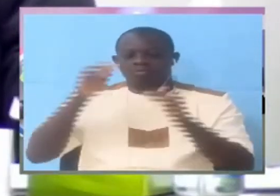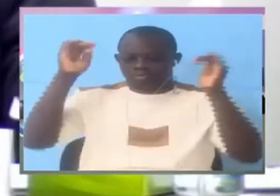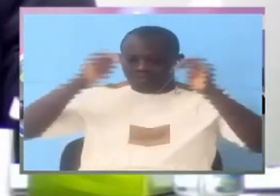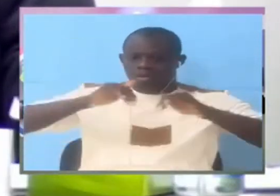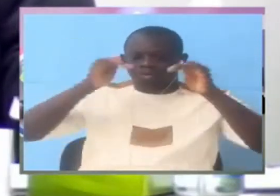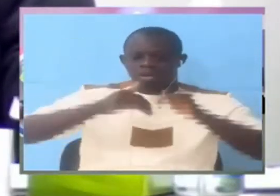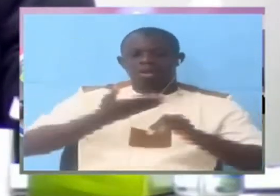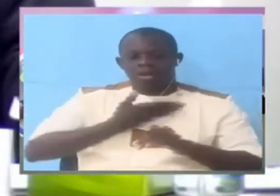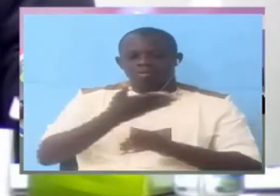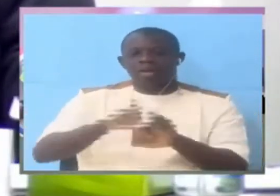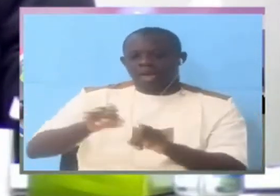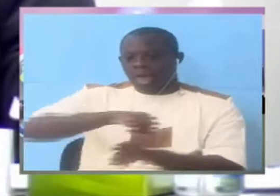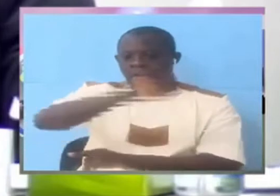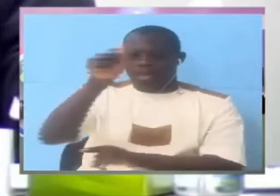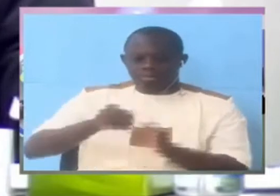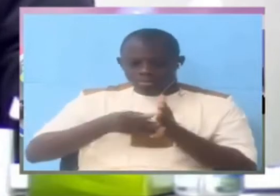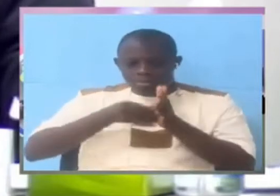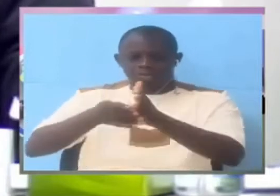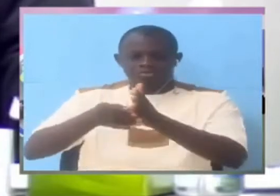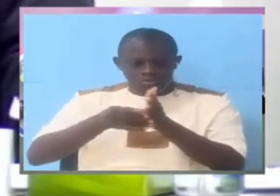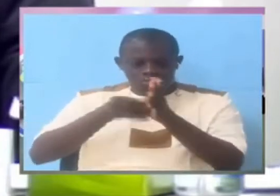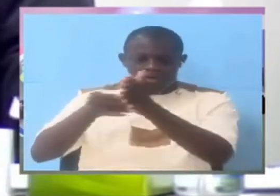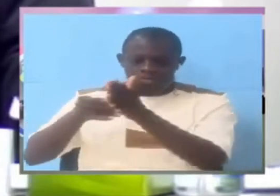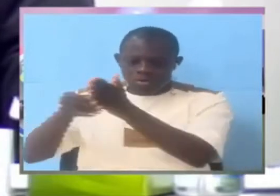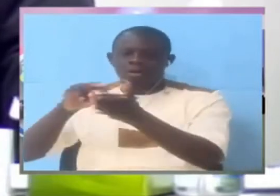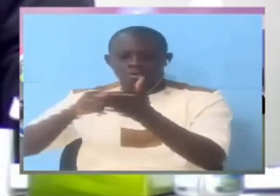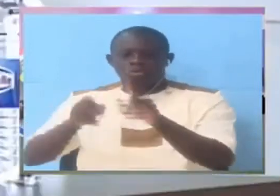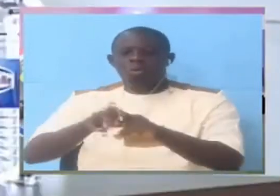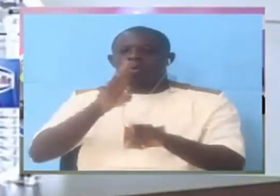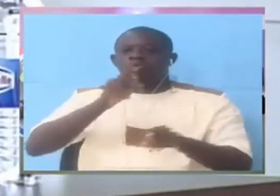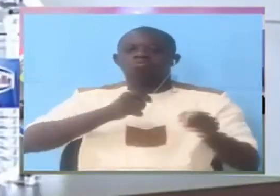And the directors would be the managers of the institution.